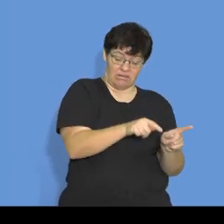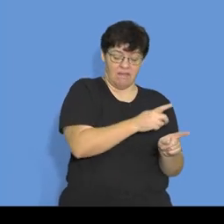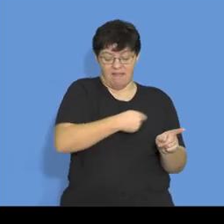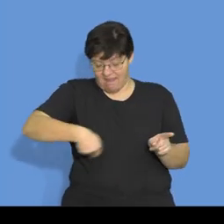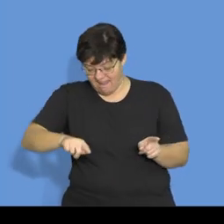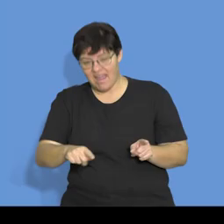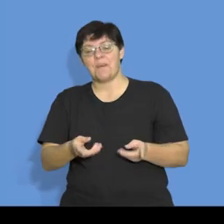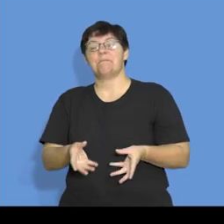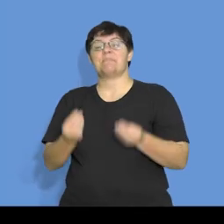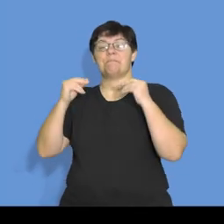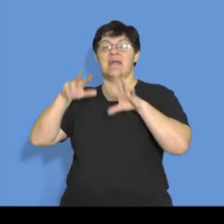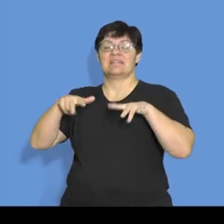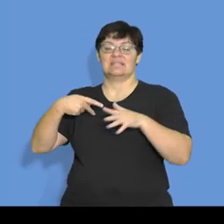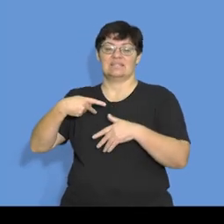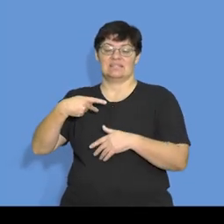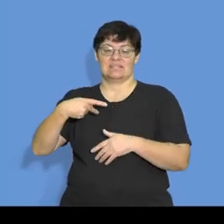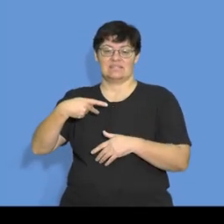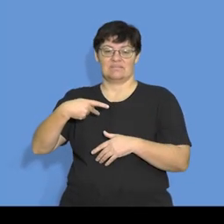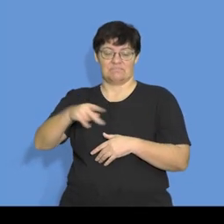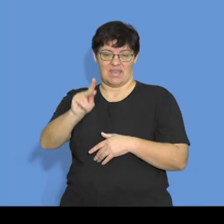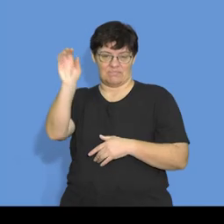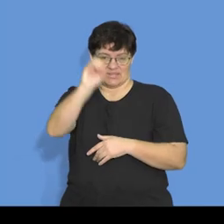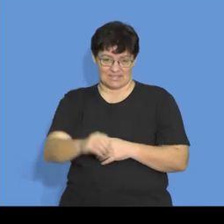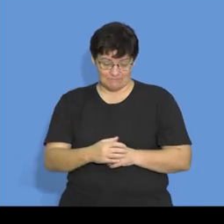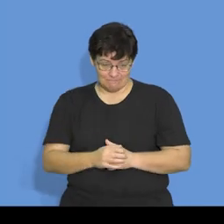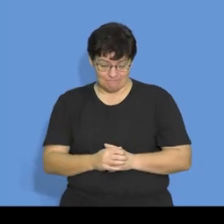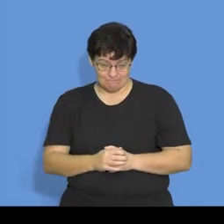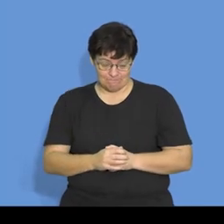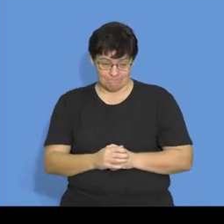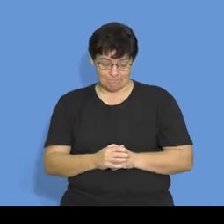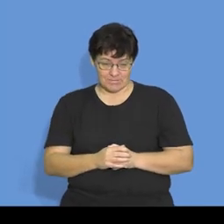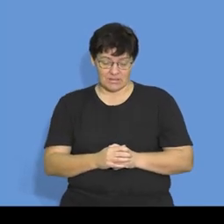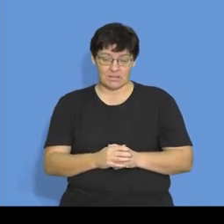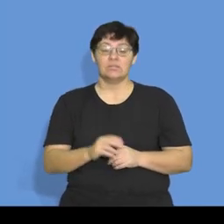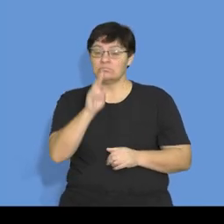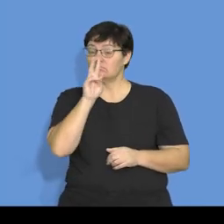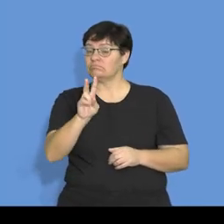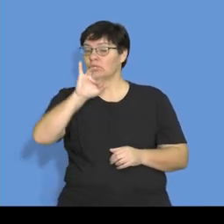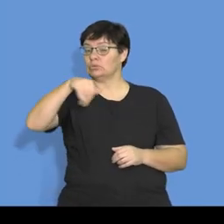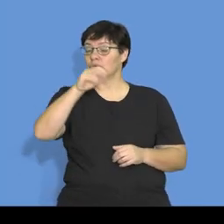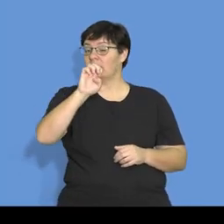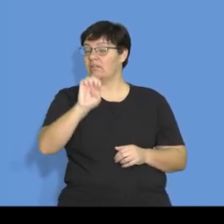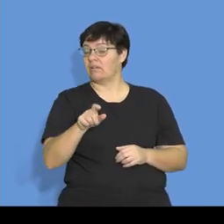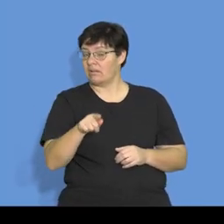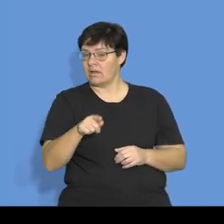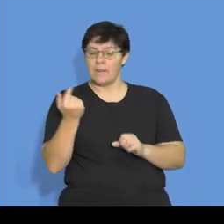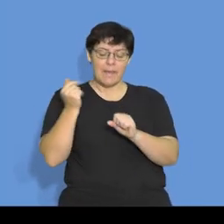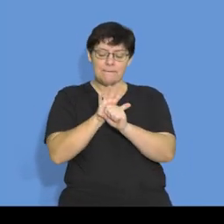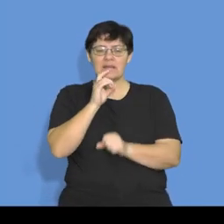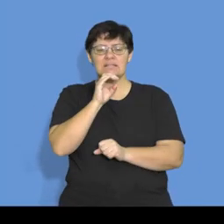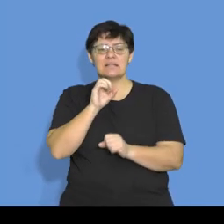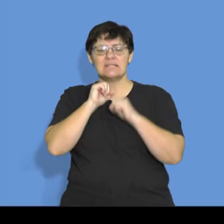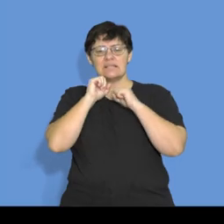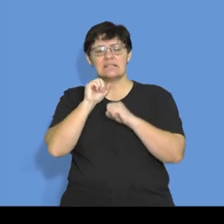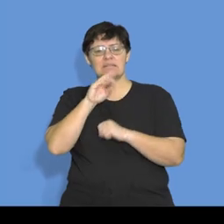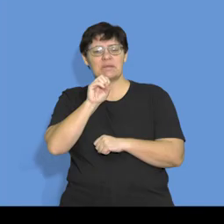18%. And you can clearly see now that your June figure, how will it impact in September? It will be